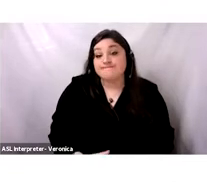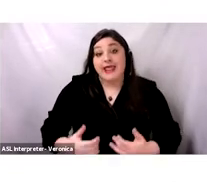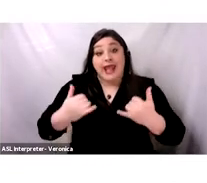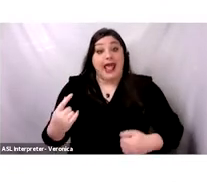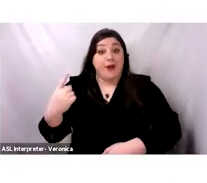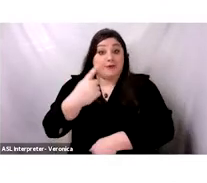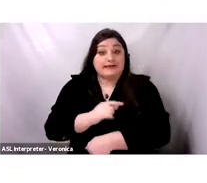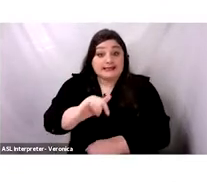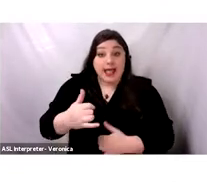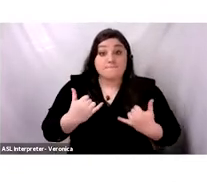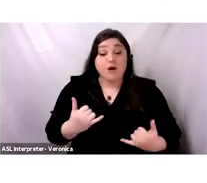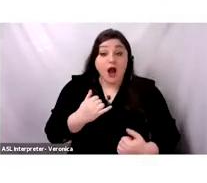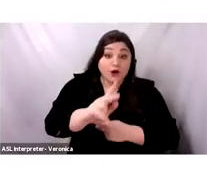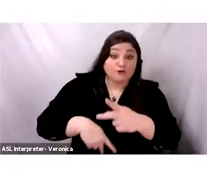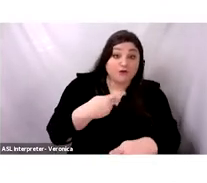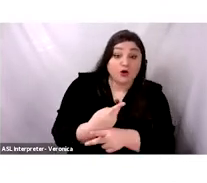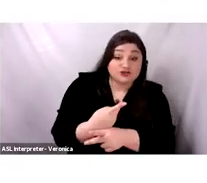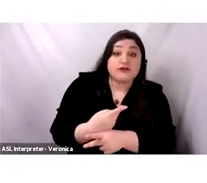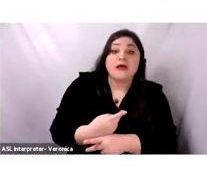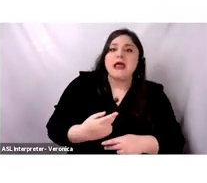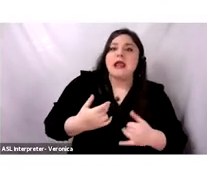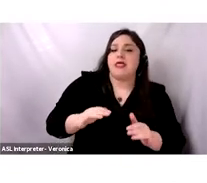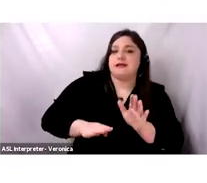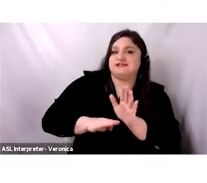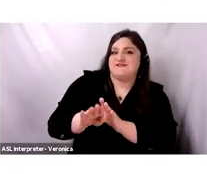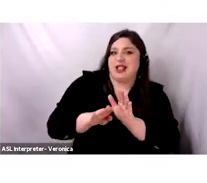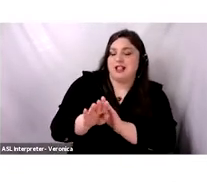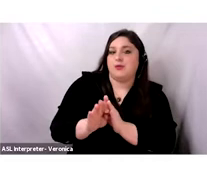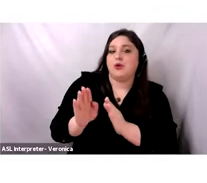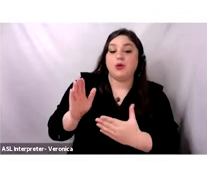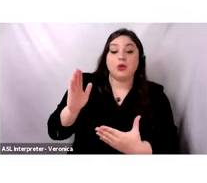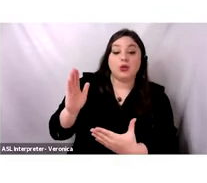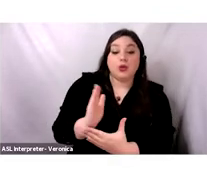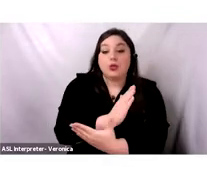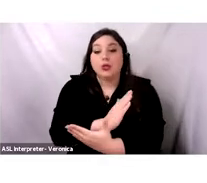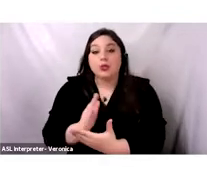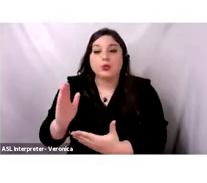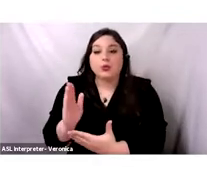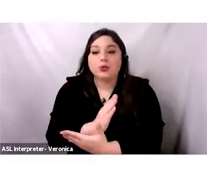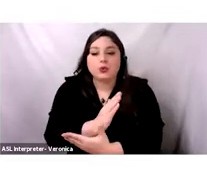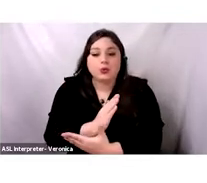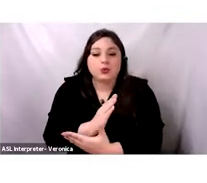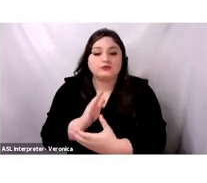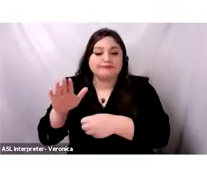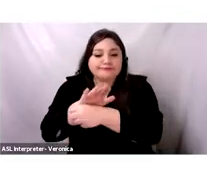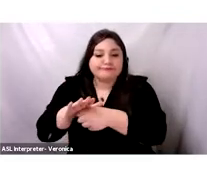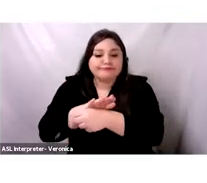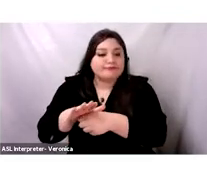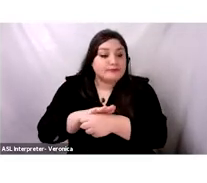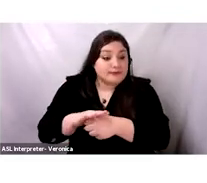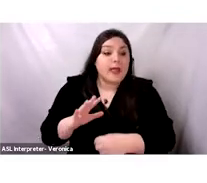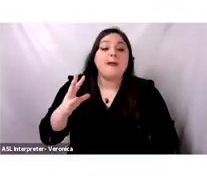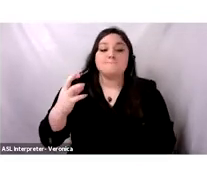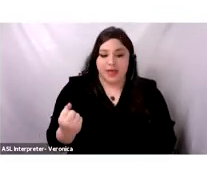was developed in between Baghdad, Damascus, and Beirut. And the